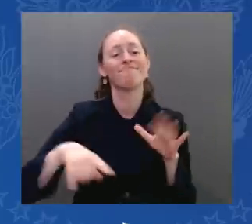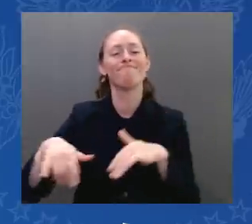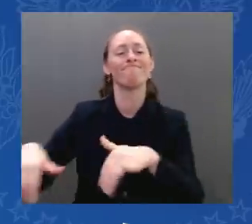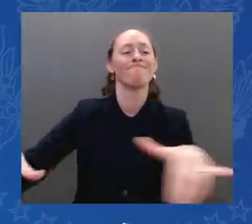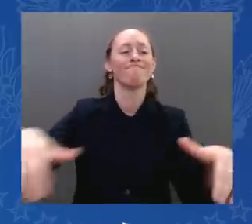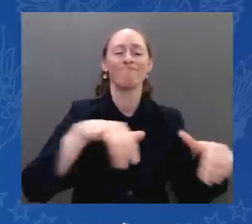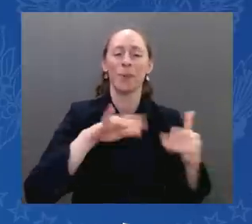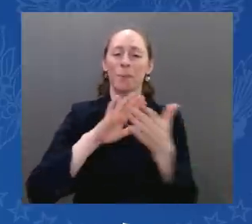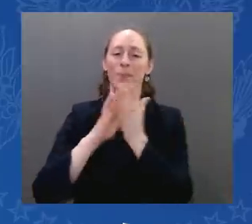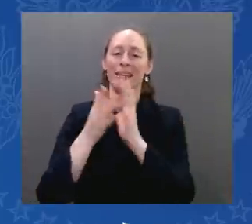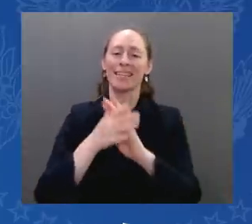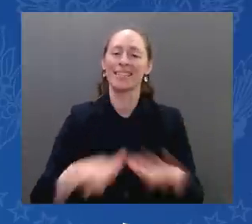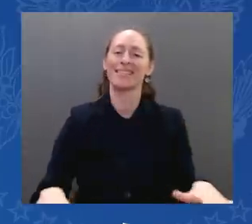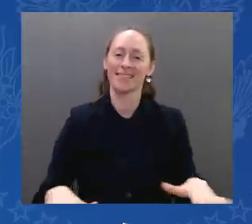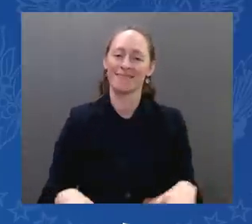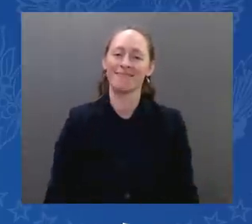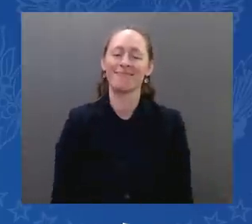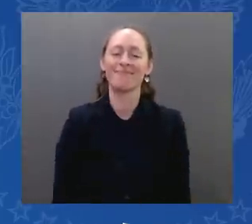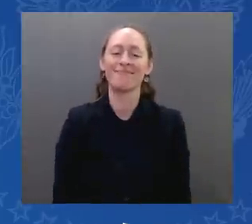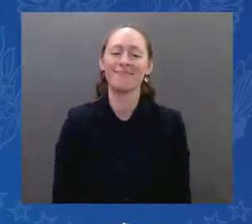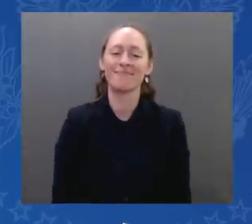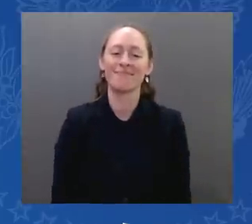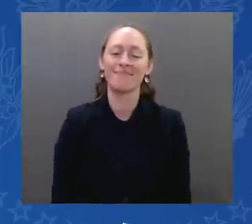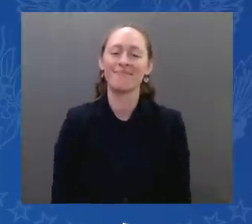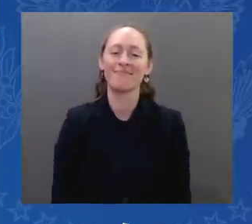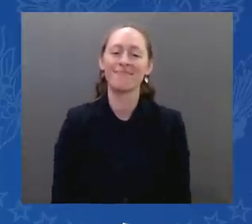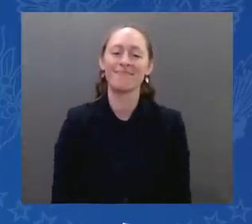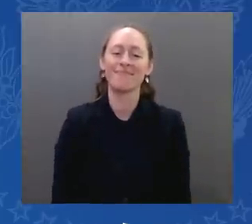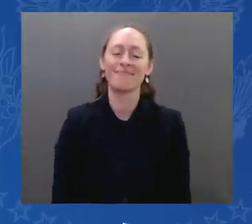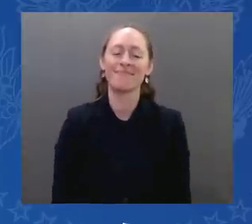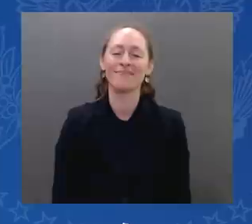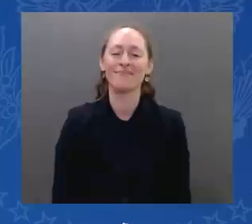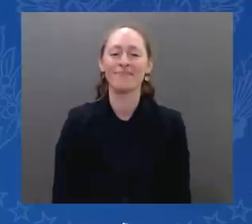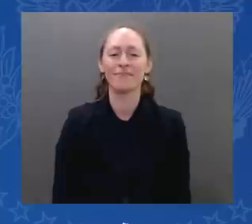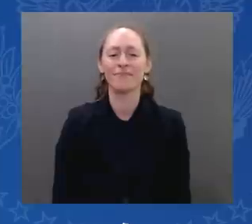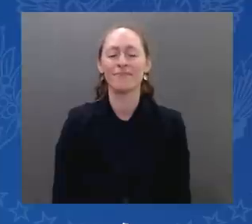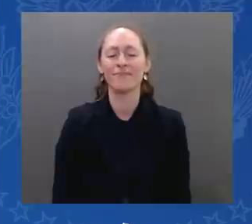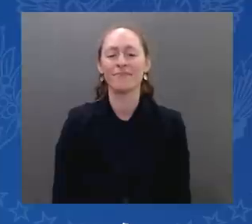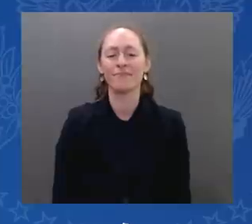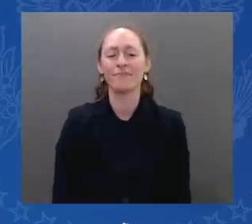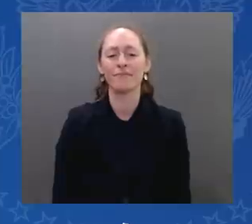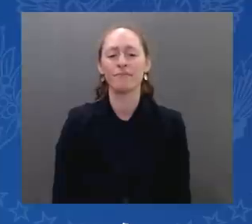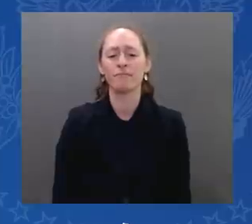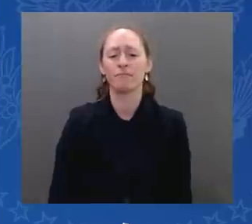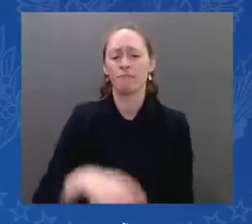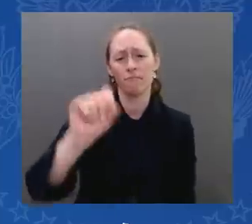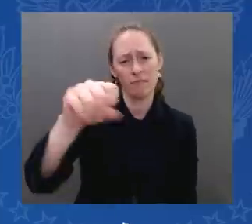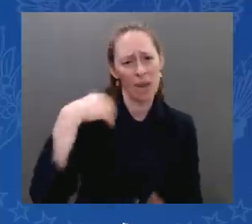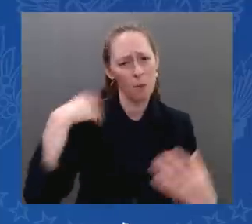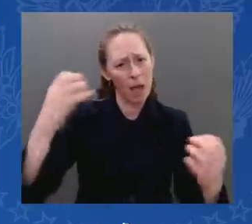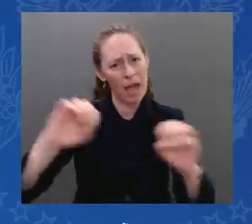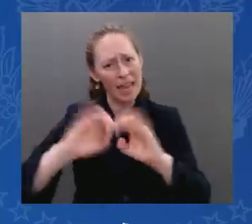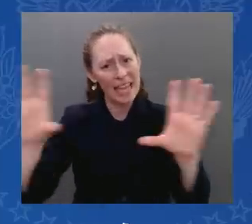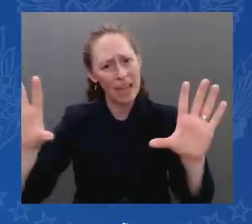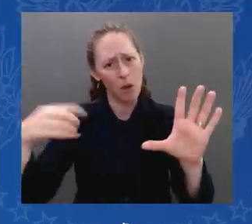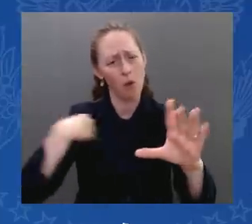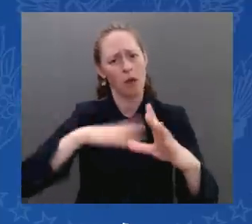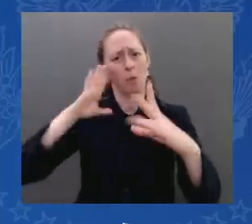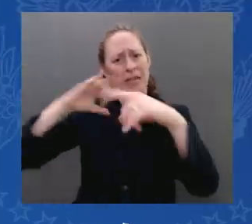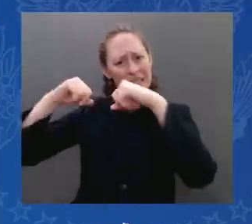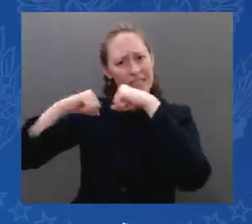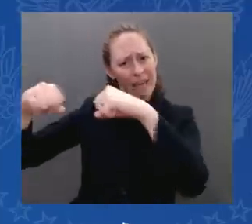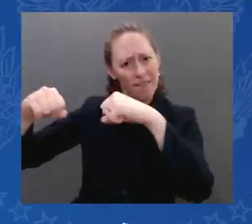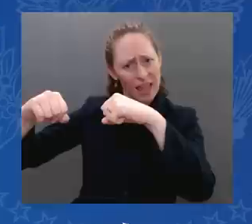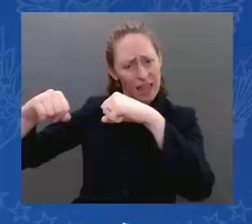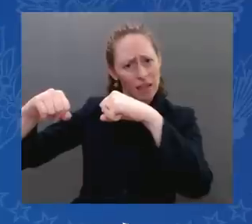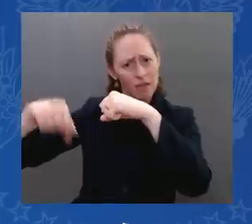to defend ourselves and our values, peace can come. Mr. President, our relationship